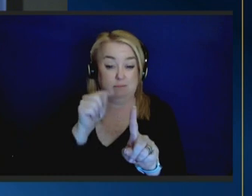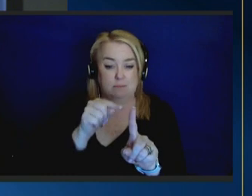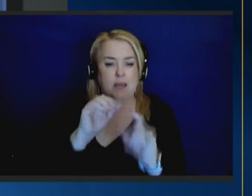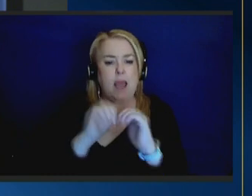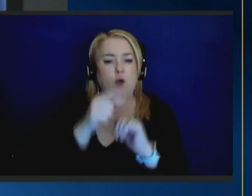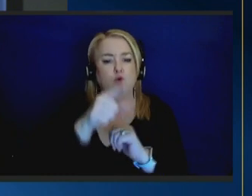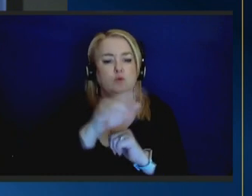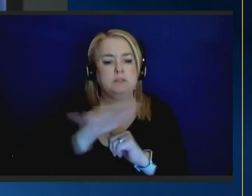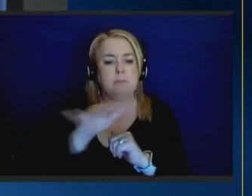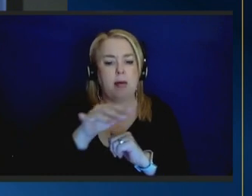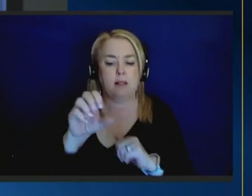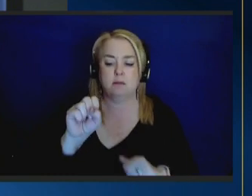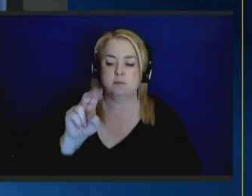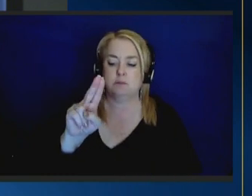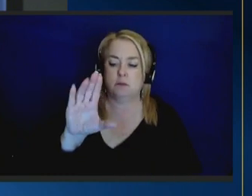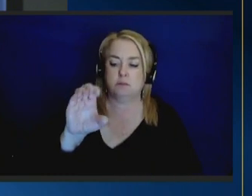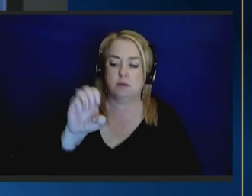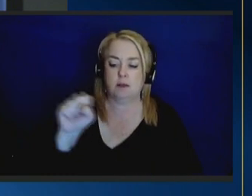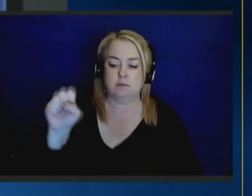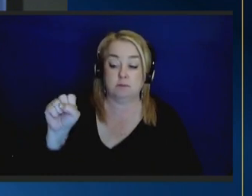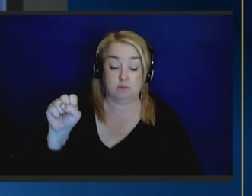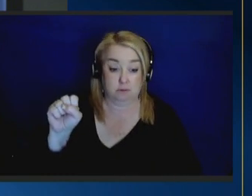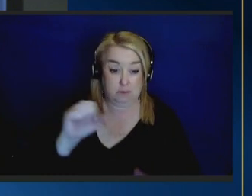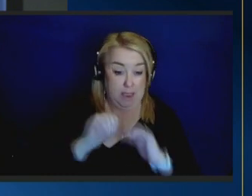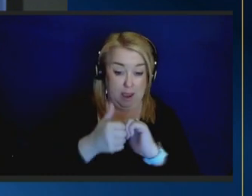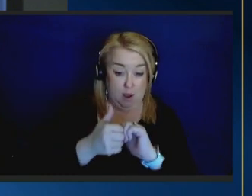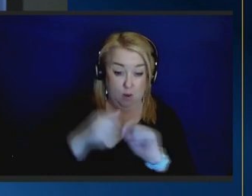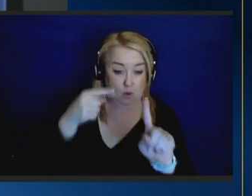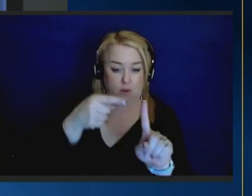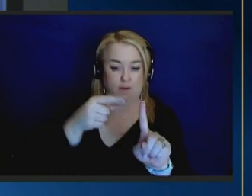success in america it is family